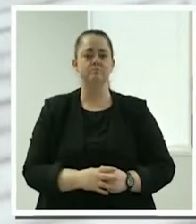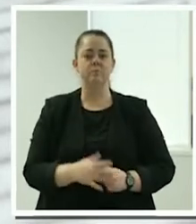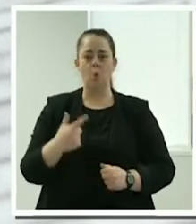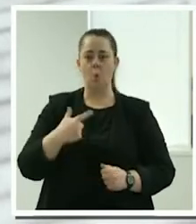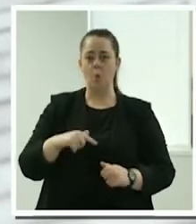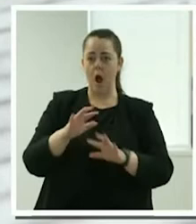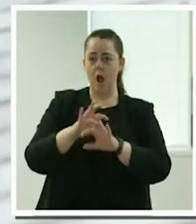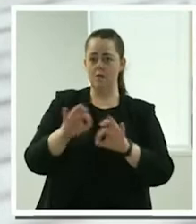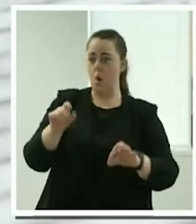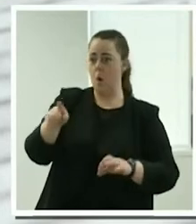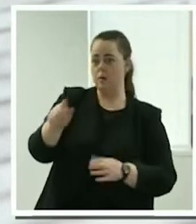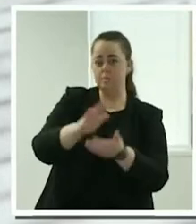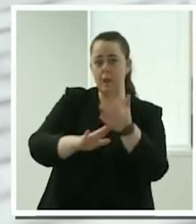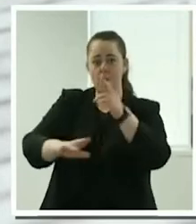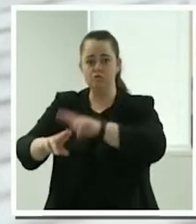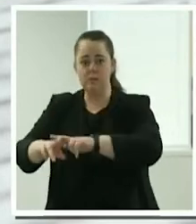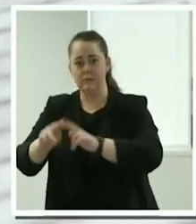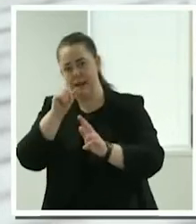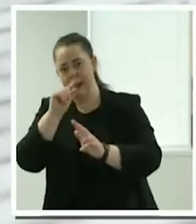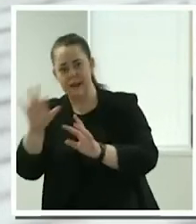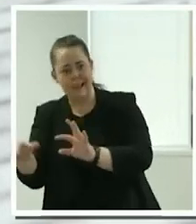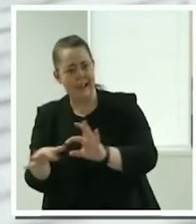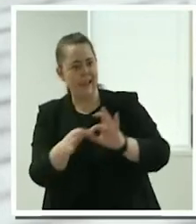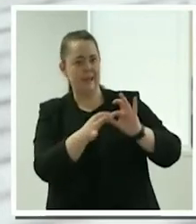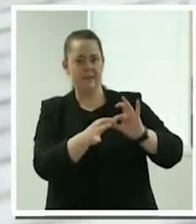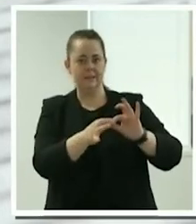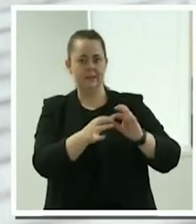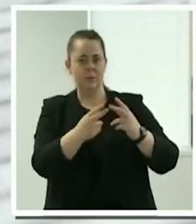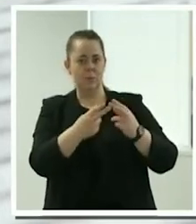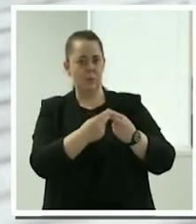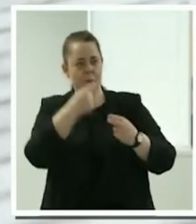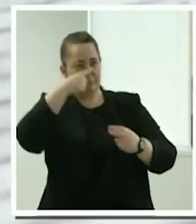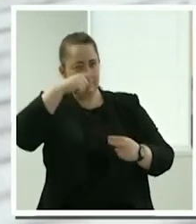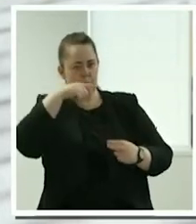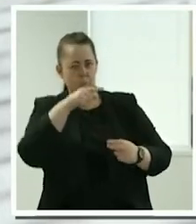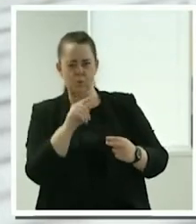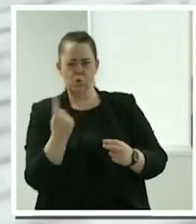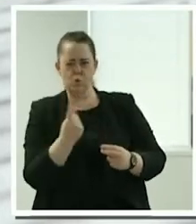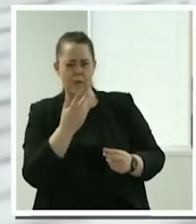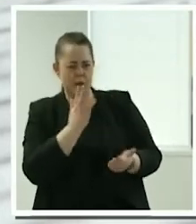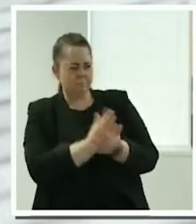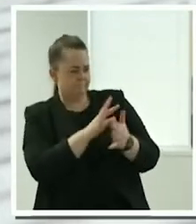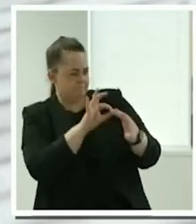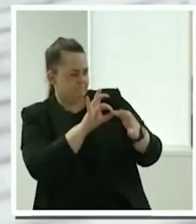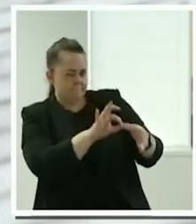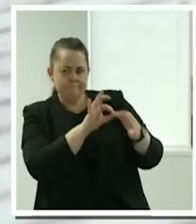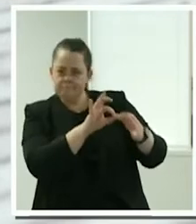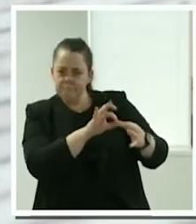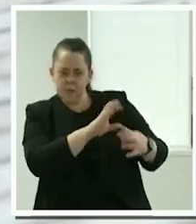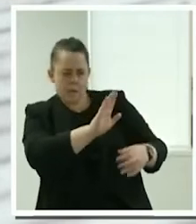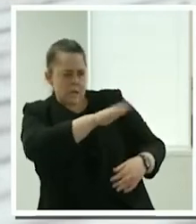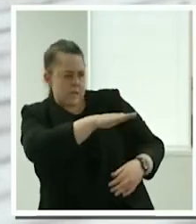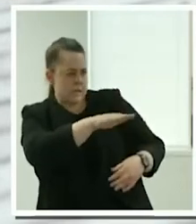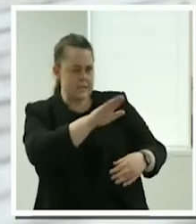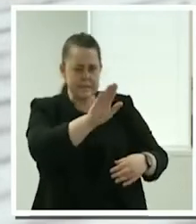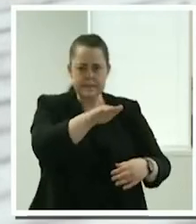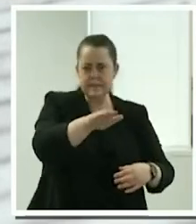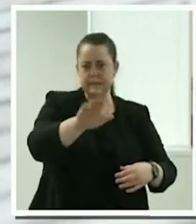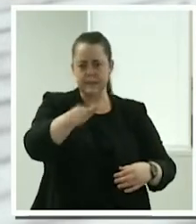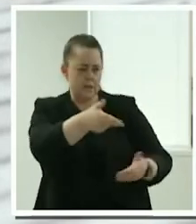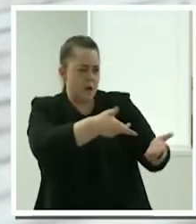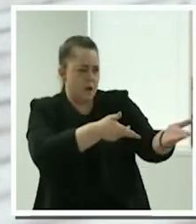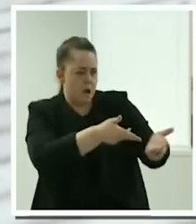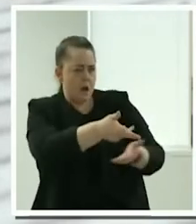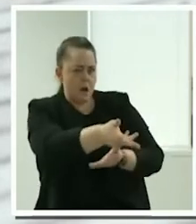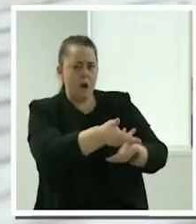via a platform that provided safeguards, they could find people that they could really connect with and they could form relationships with and that their rich life story